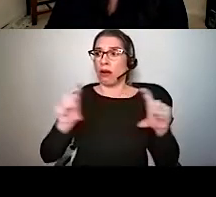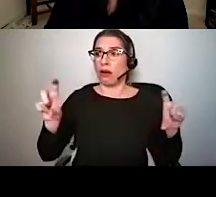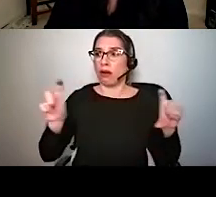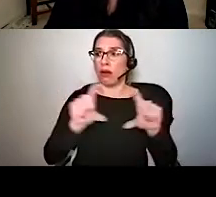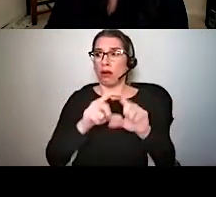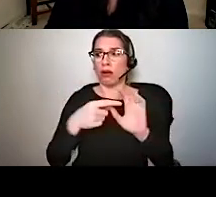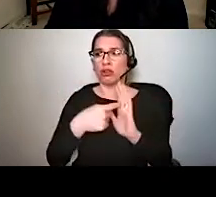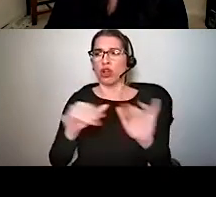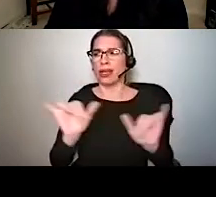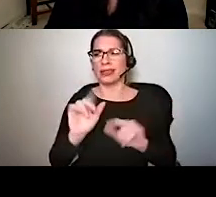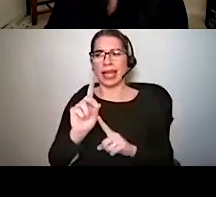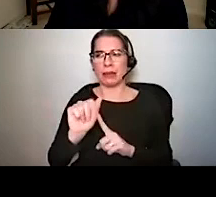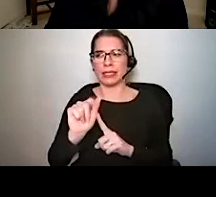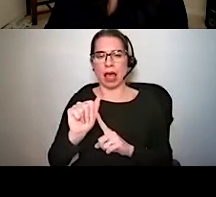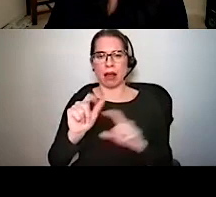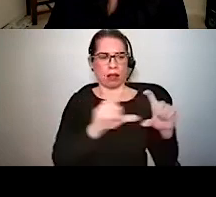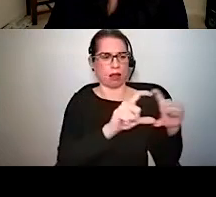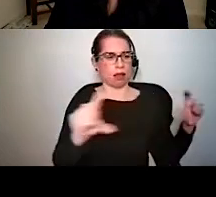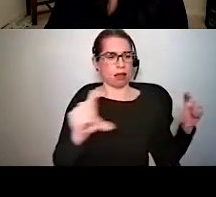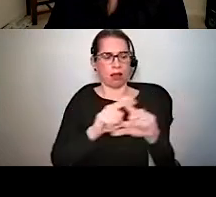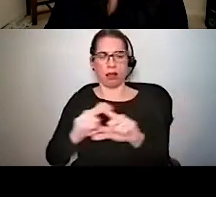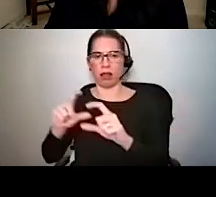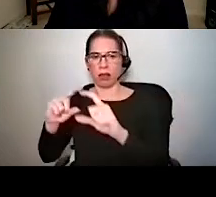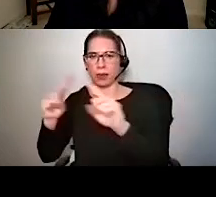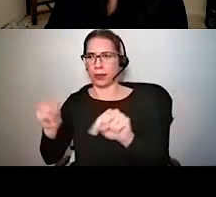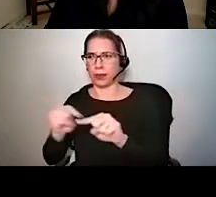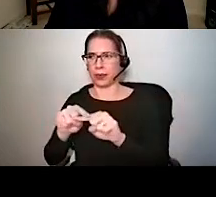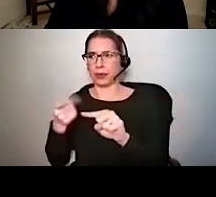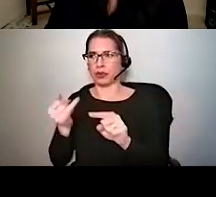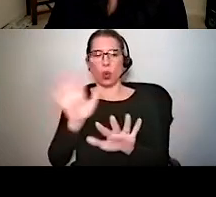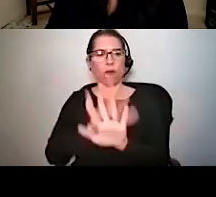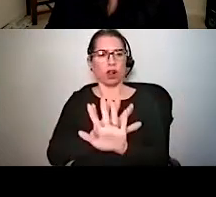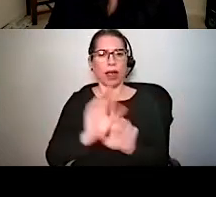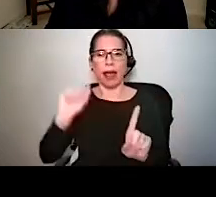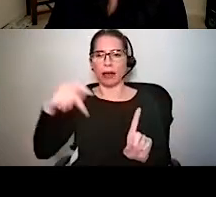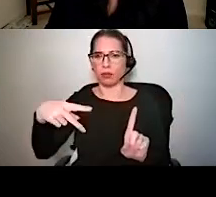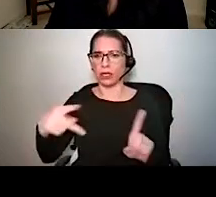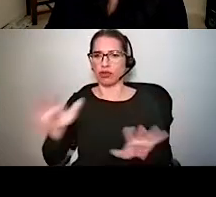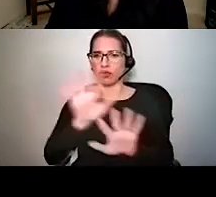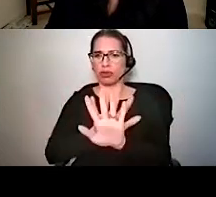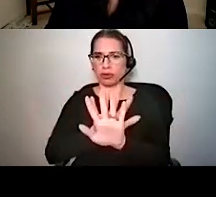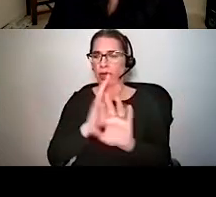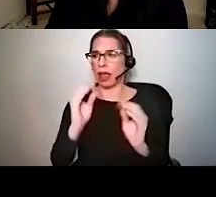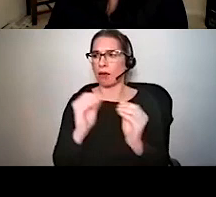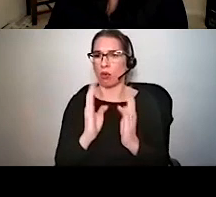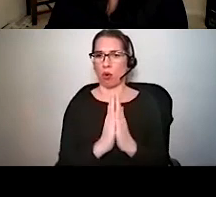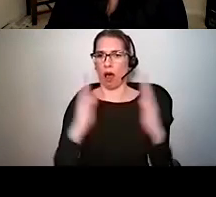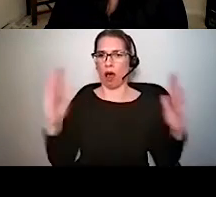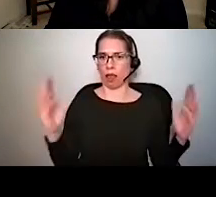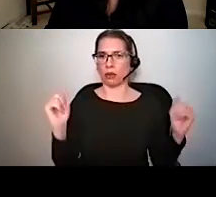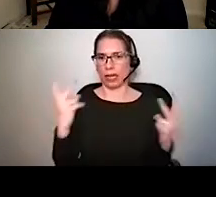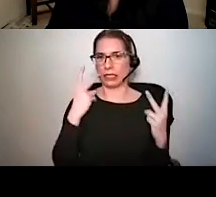here. It's just overlaying each of these action potentials and widening the scale. So that you can see